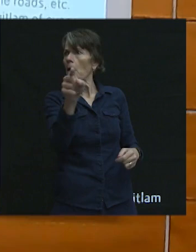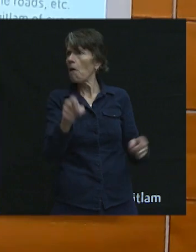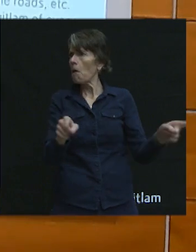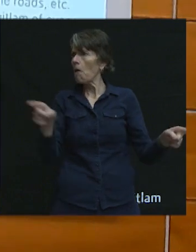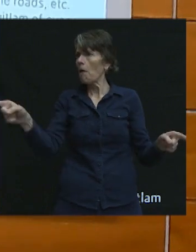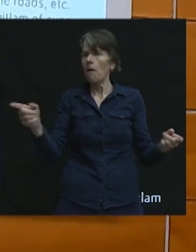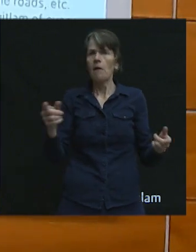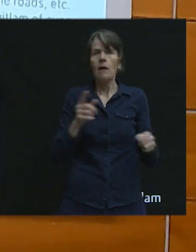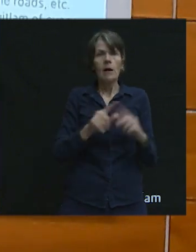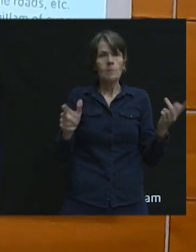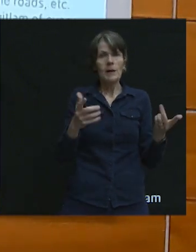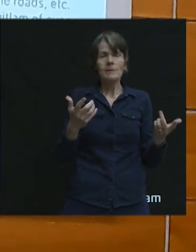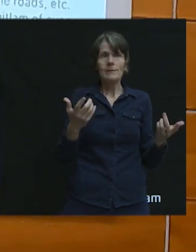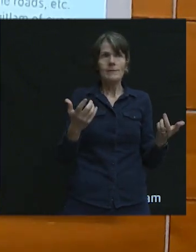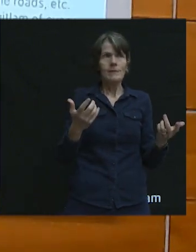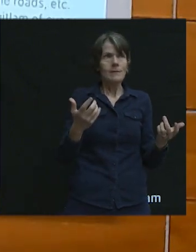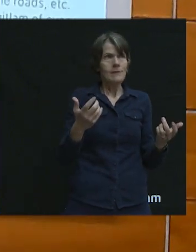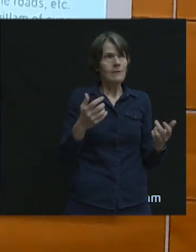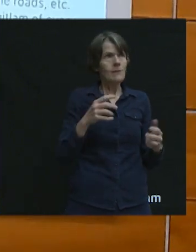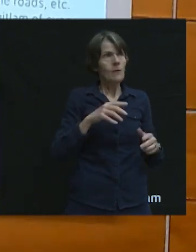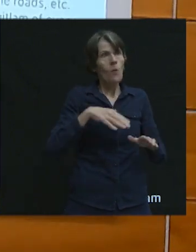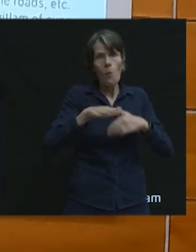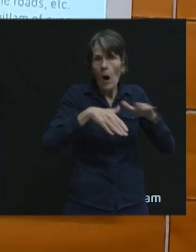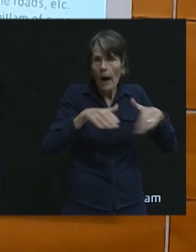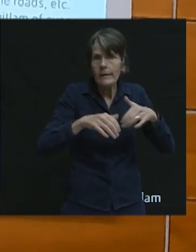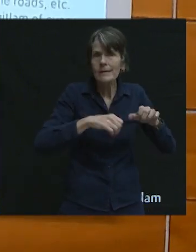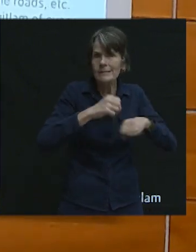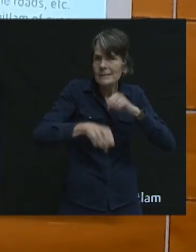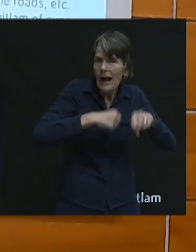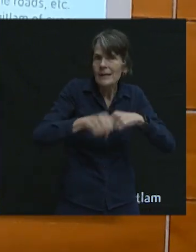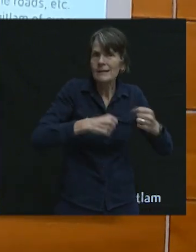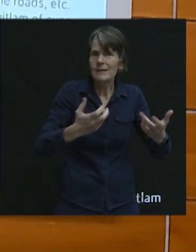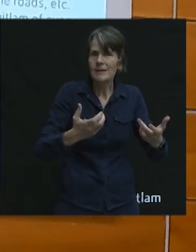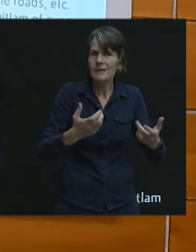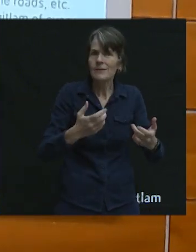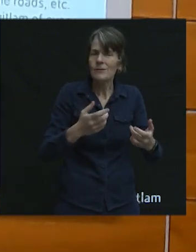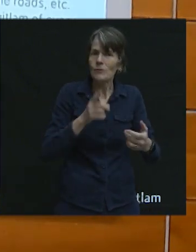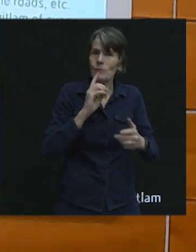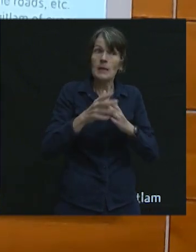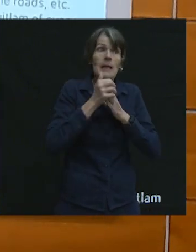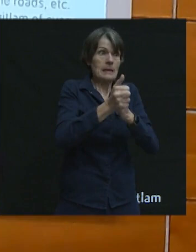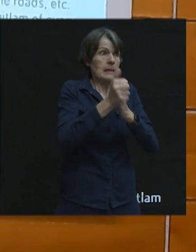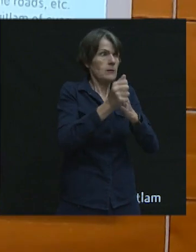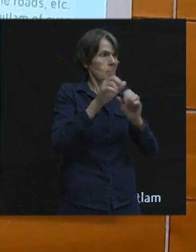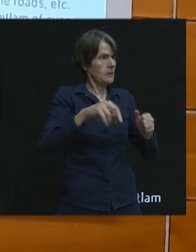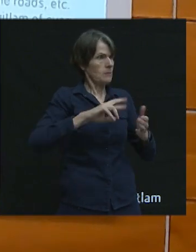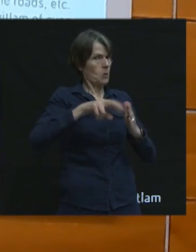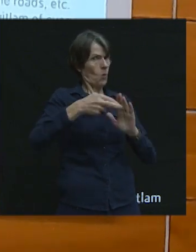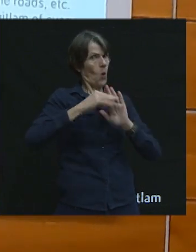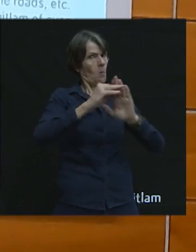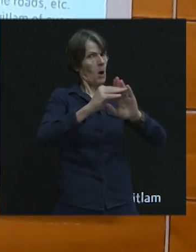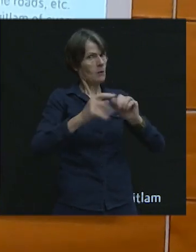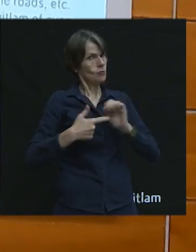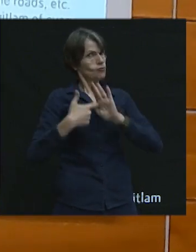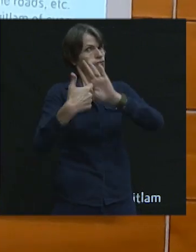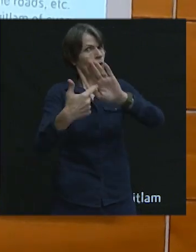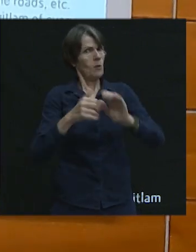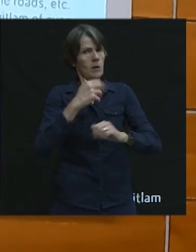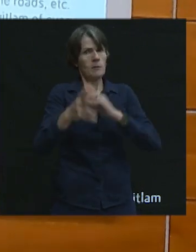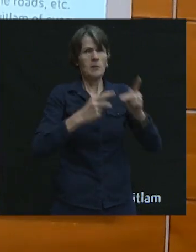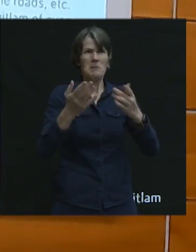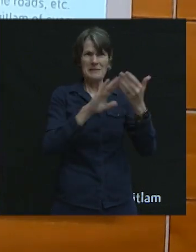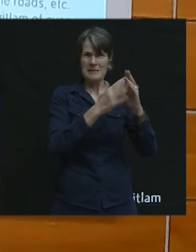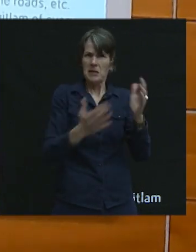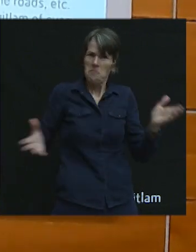keeping people visible, walking, cycling, and using transit, you know, really showing up as a leadership as a city, making sure that amongst the city that's promoted and